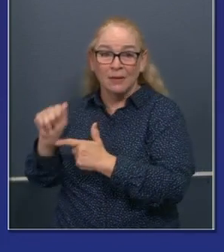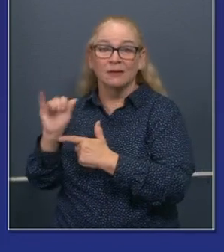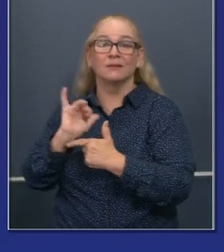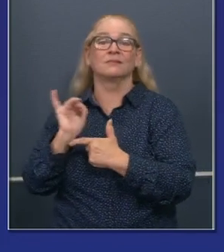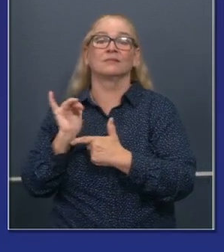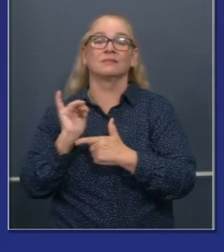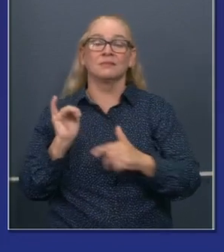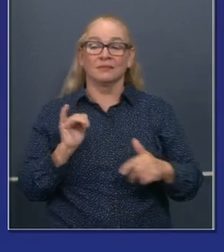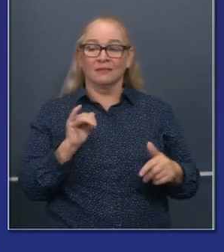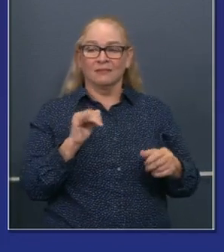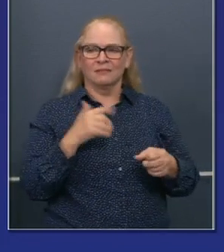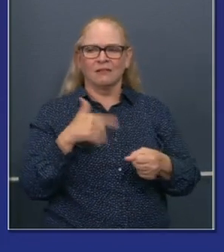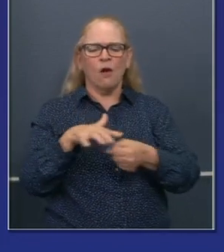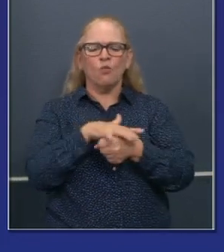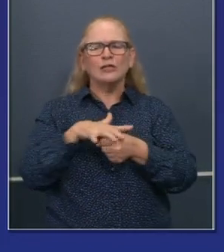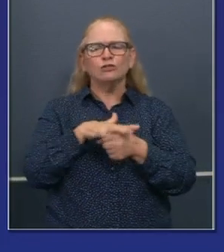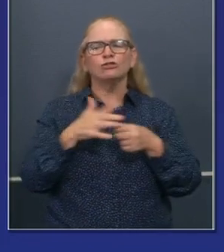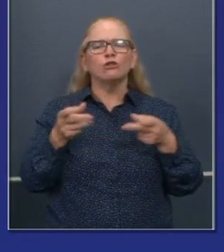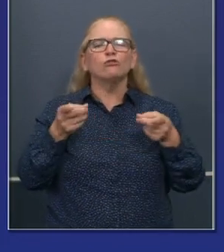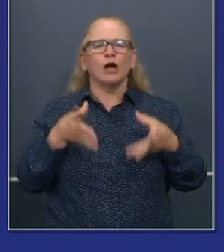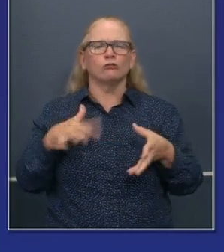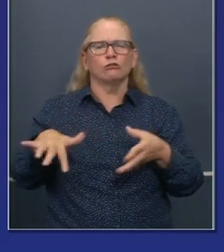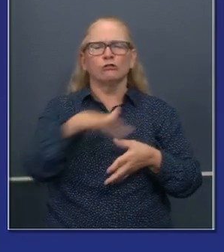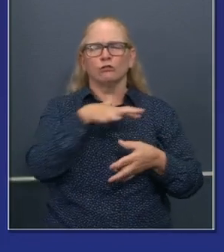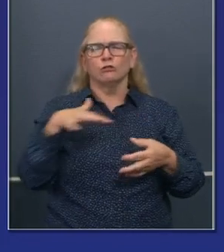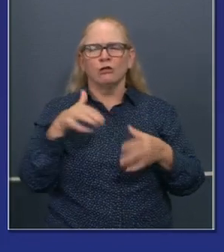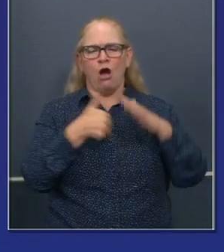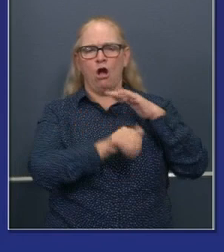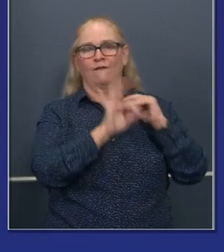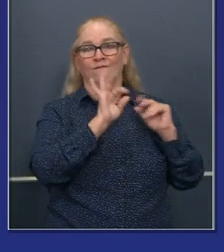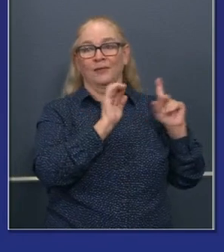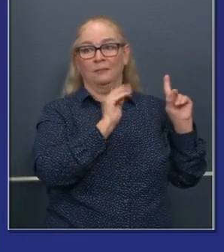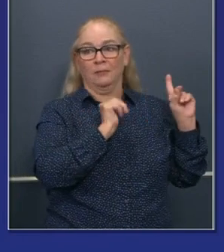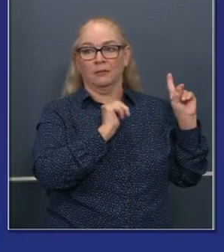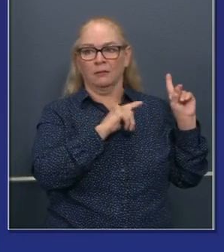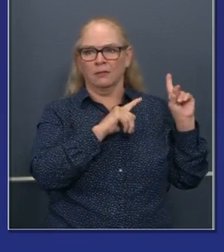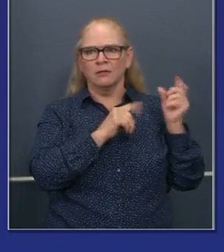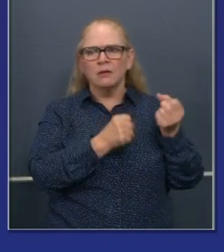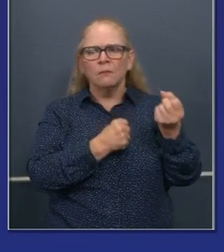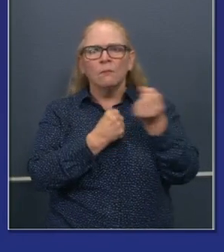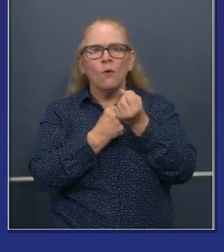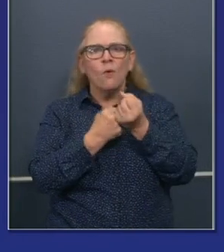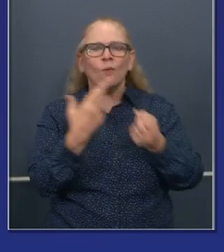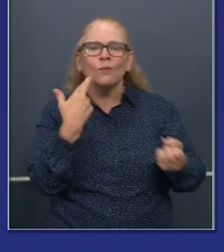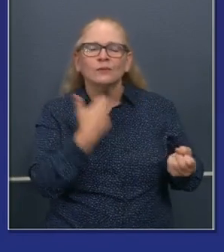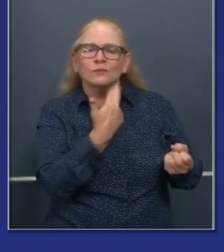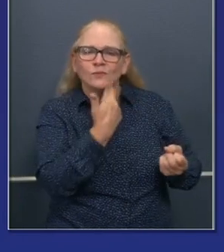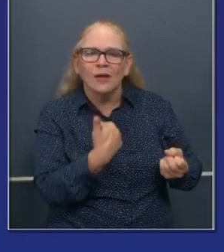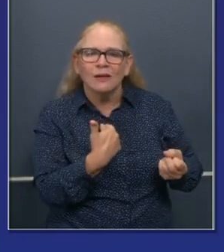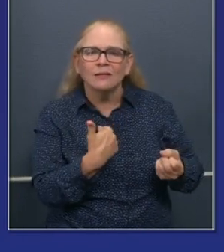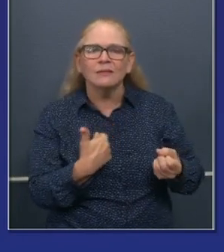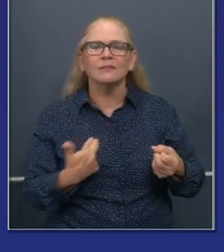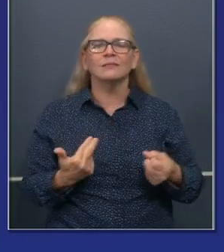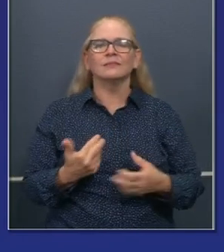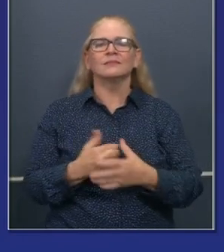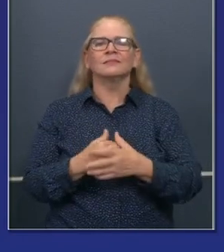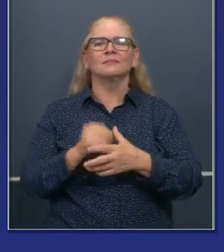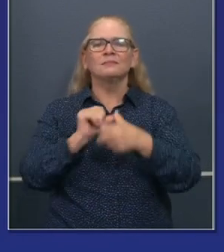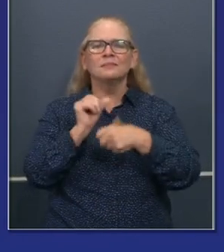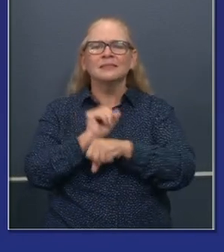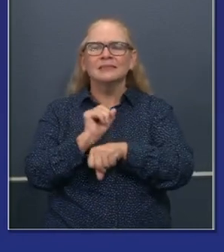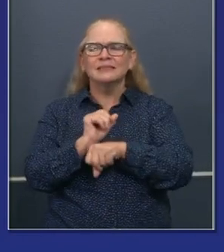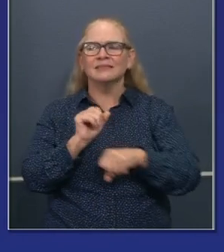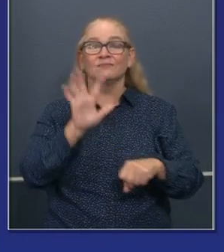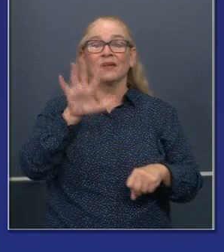director, created a program to support restaurants, 8,000 jobs have been supported, 5.6 million meals now have